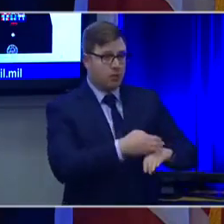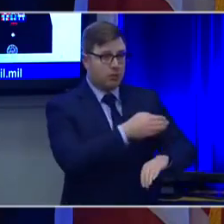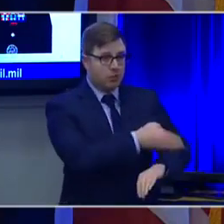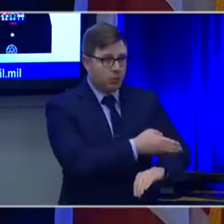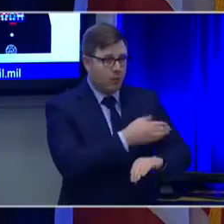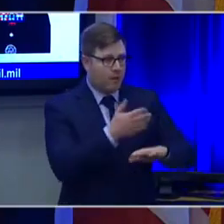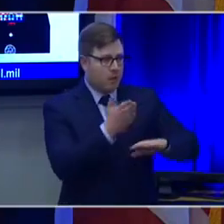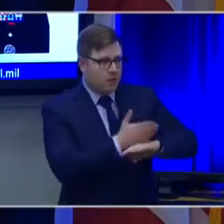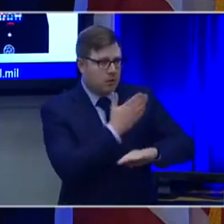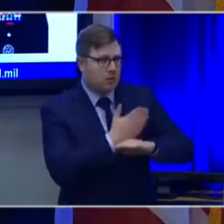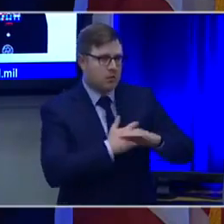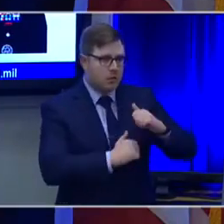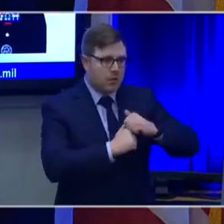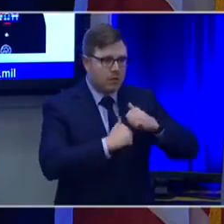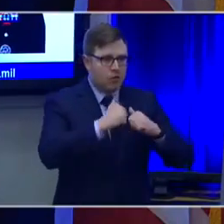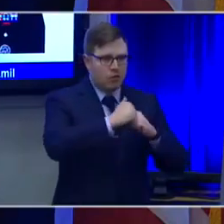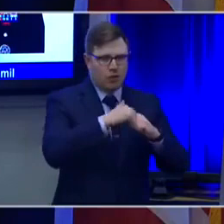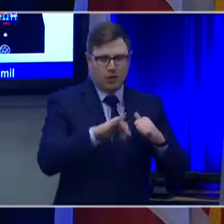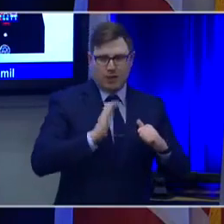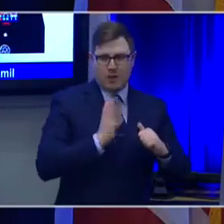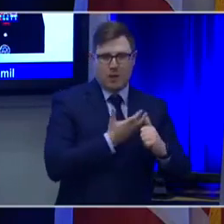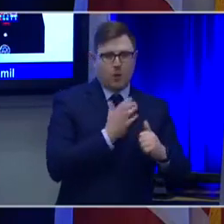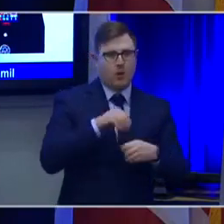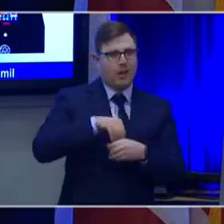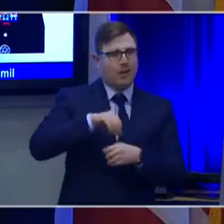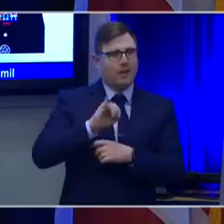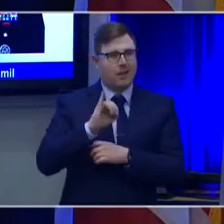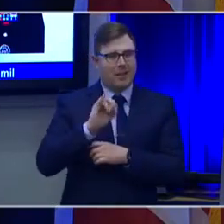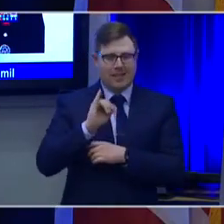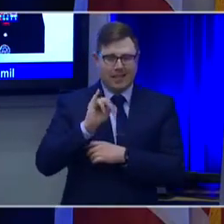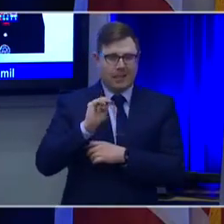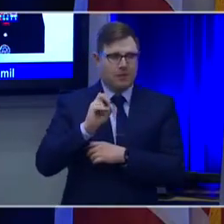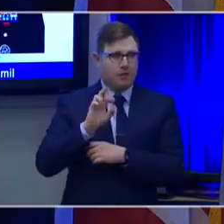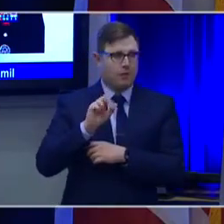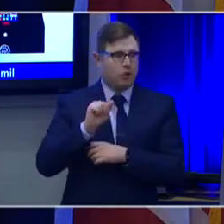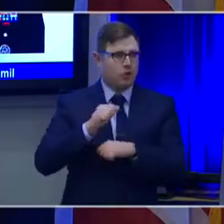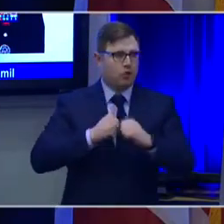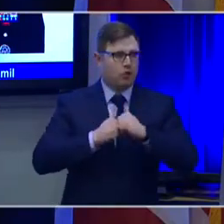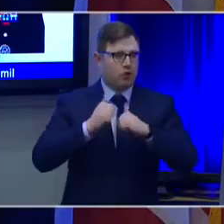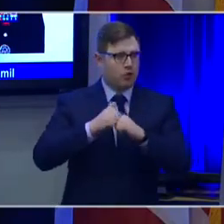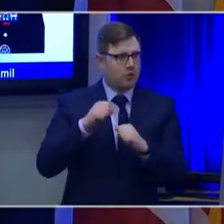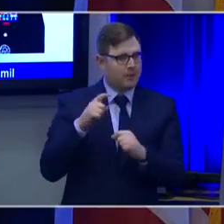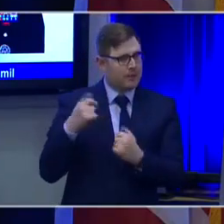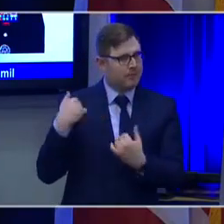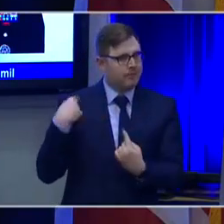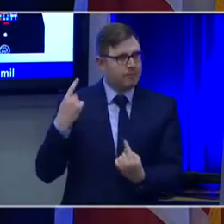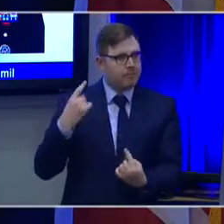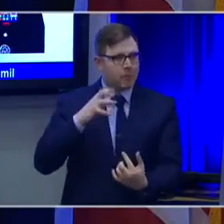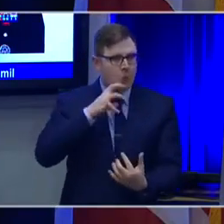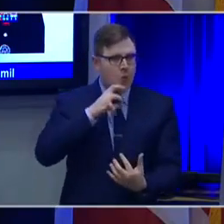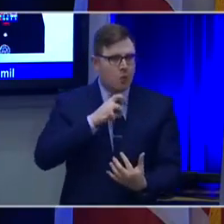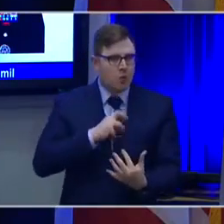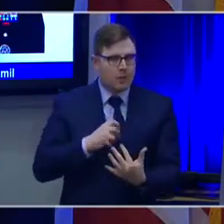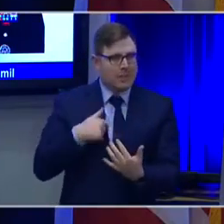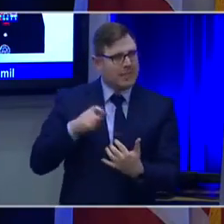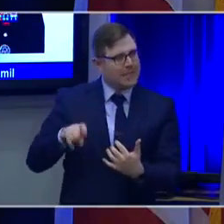that has been aging for a long time. And so the administration made this huge investment, almost $100 billion